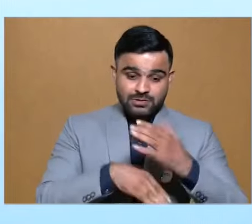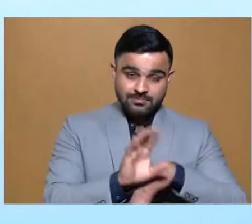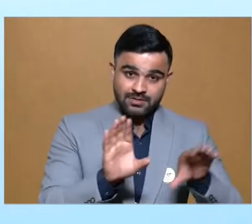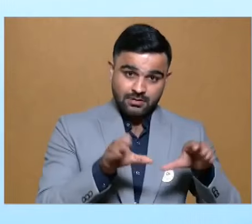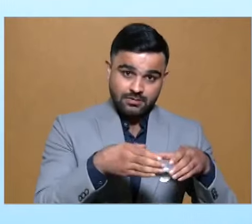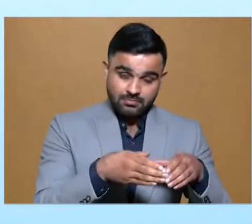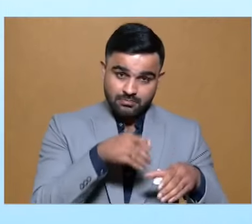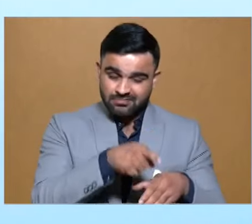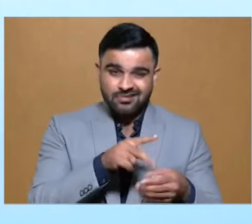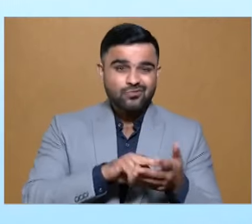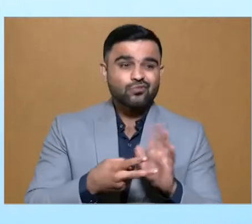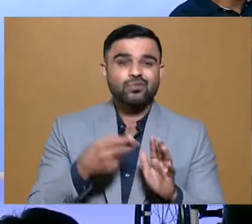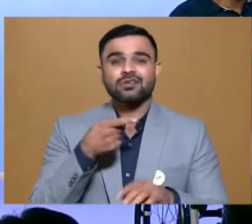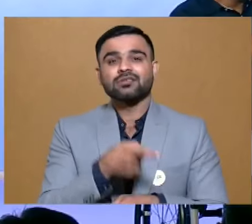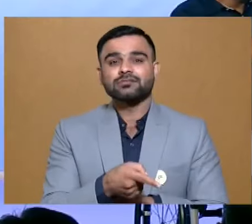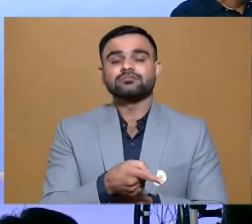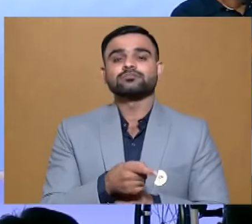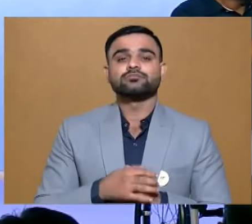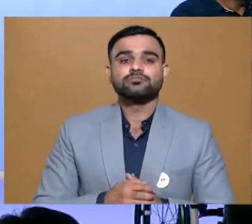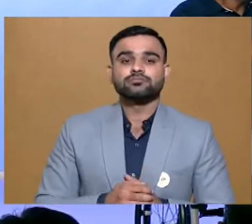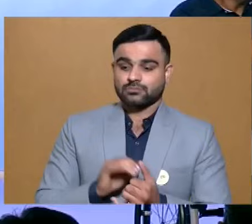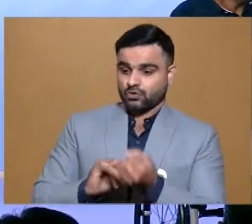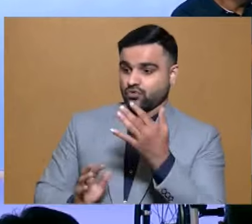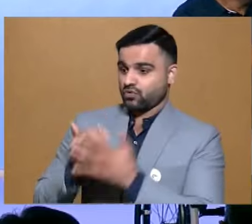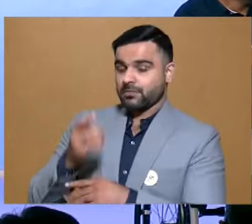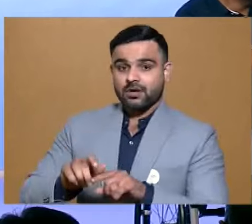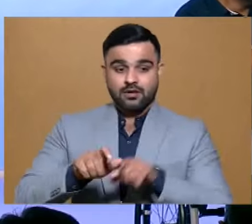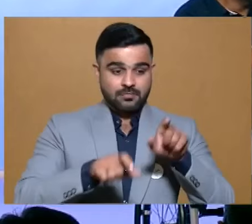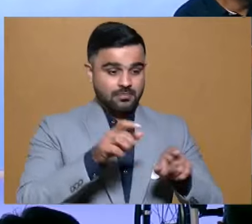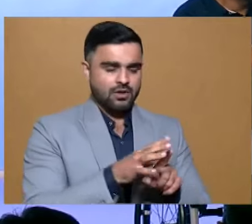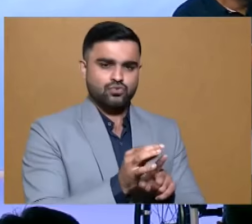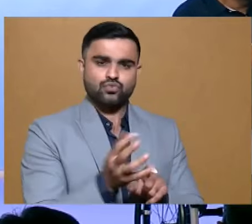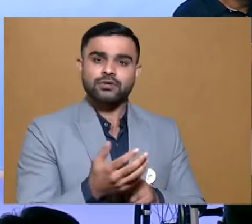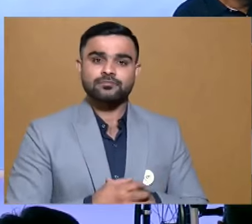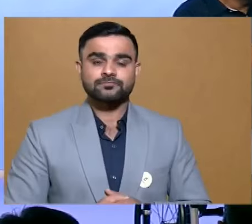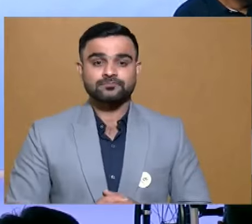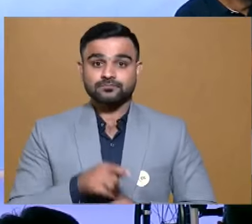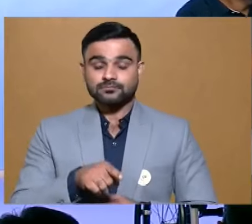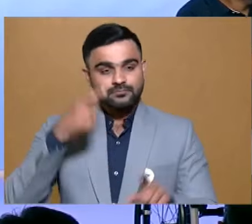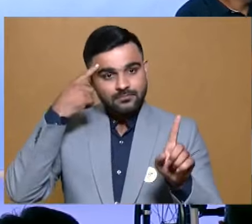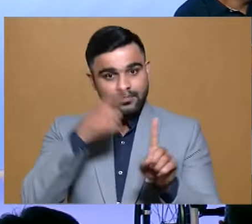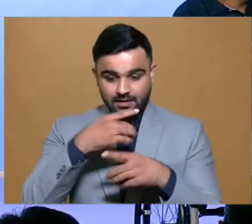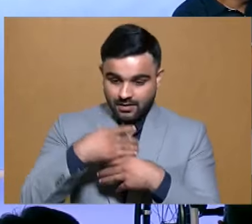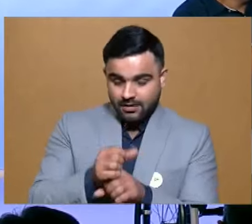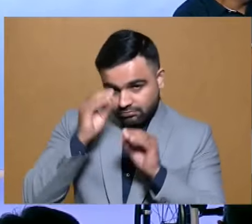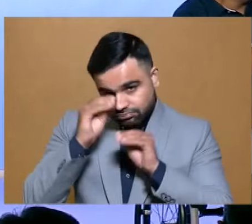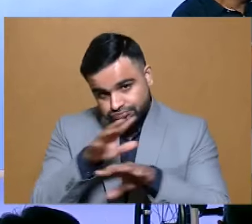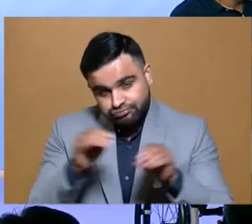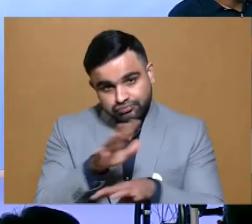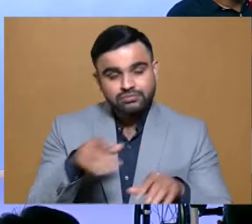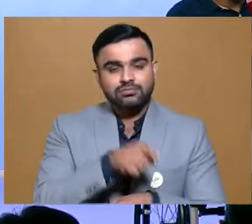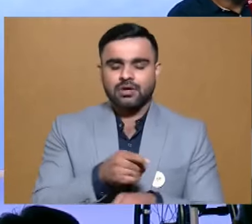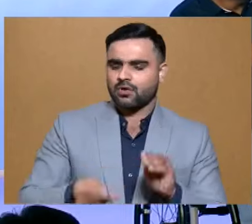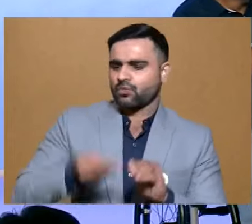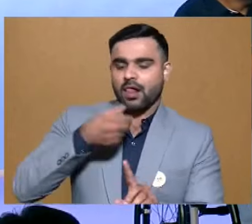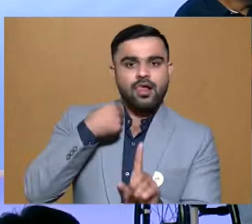sector, it's not for what that organization or individual is doing. The purpose is to create awareness. I